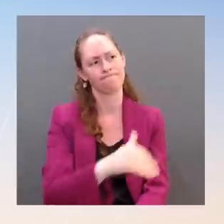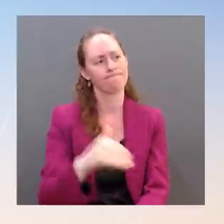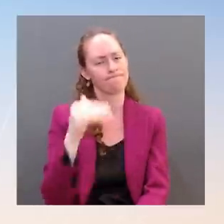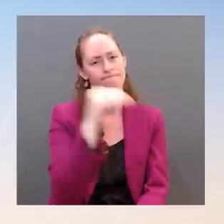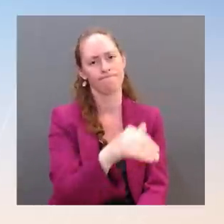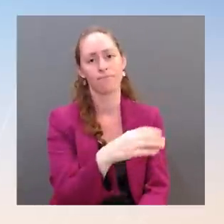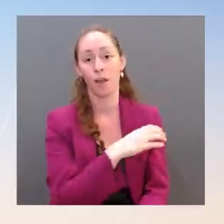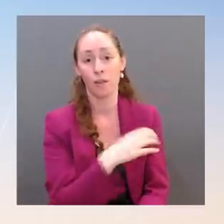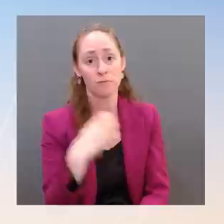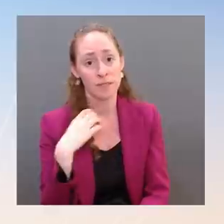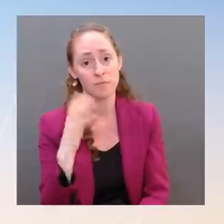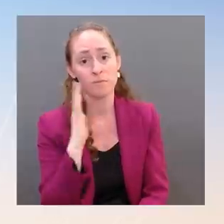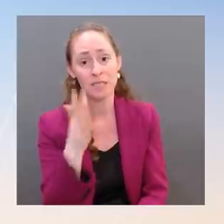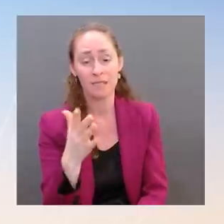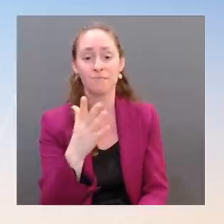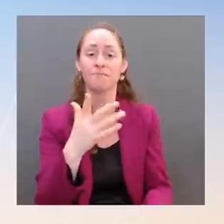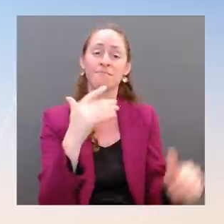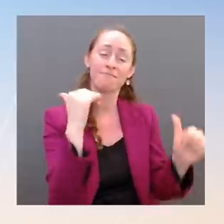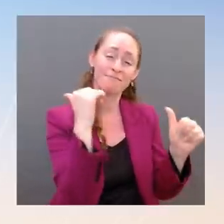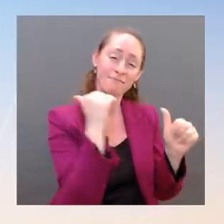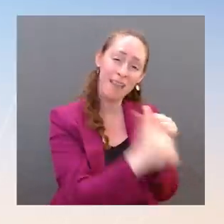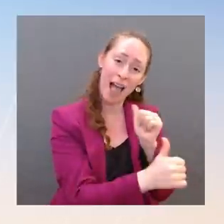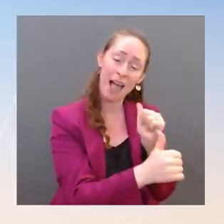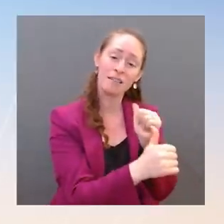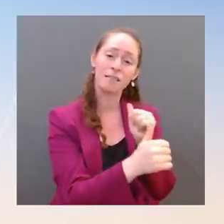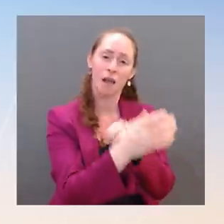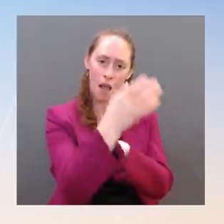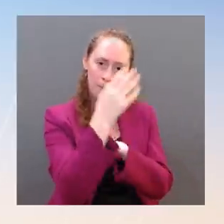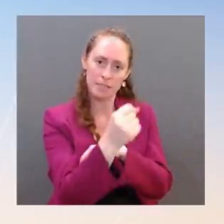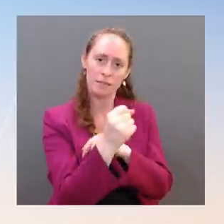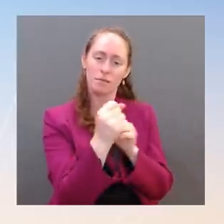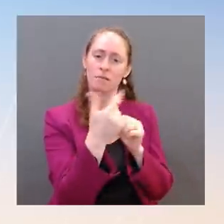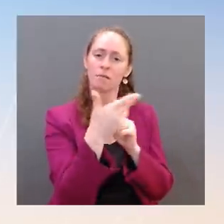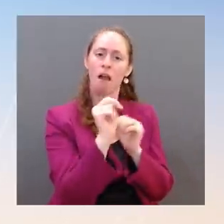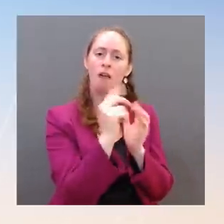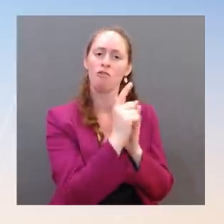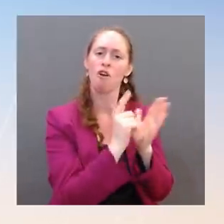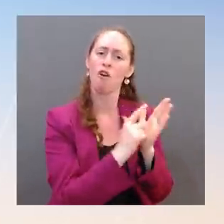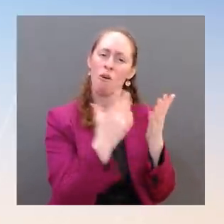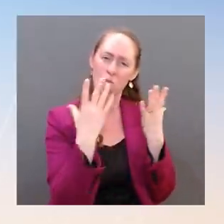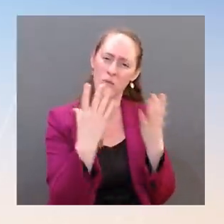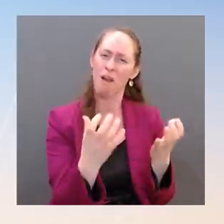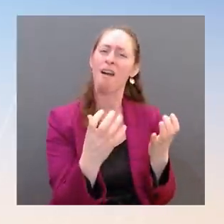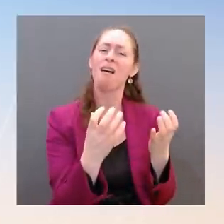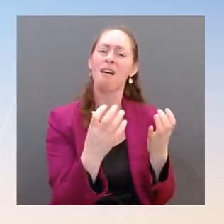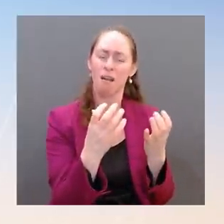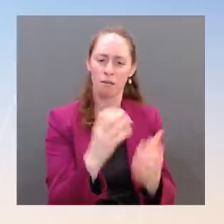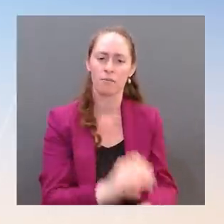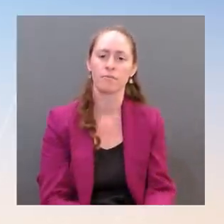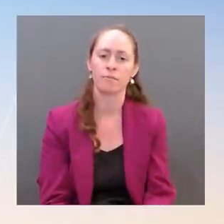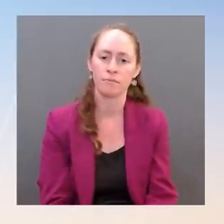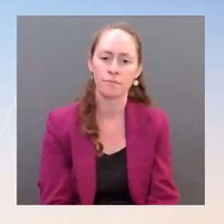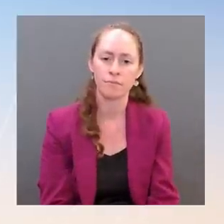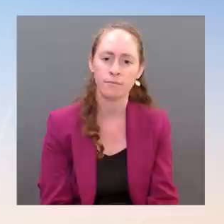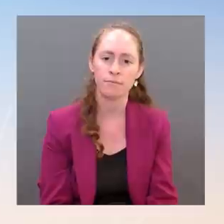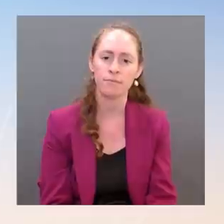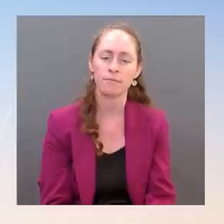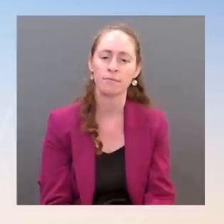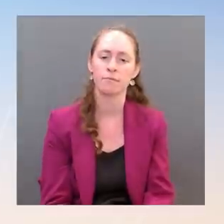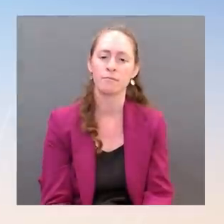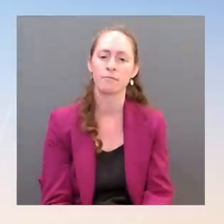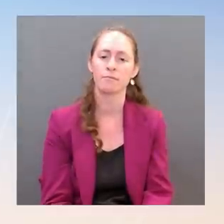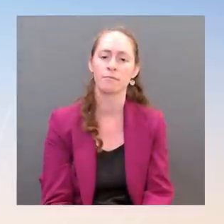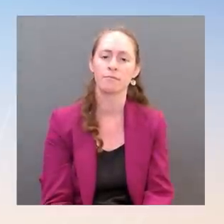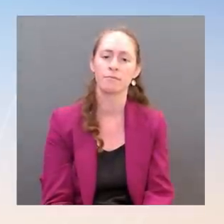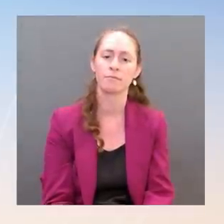violence legislation that would keep weapons off our streets and keep guns out of the hands of criminals. We're working closely with Leader Schumer